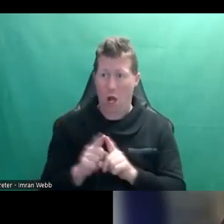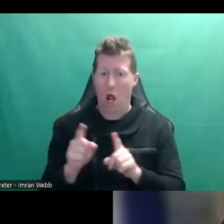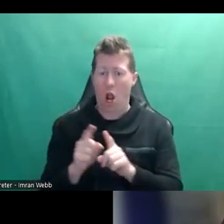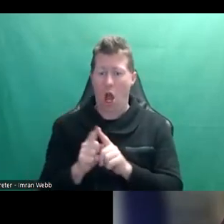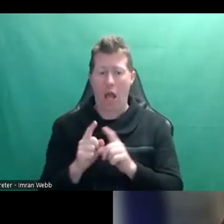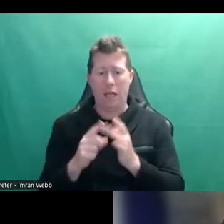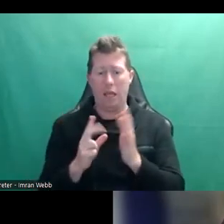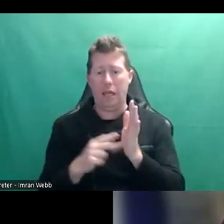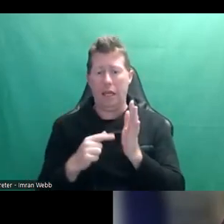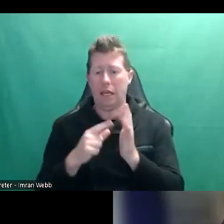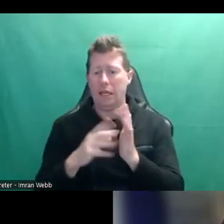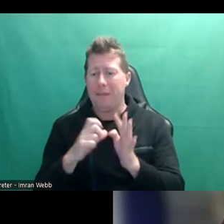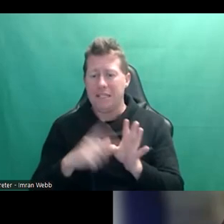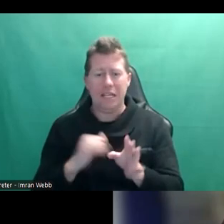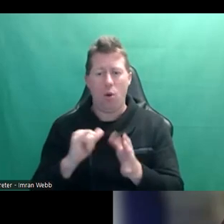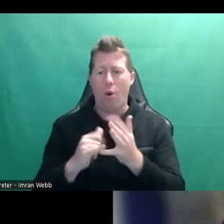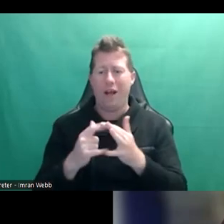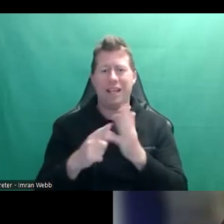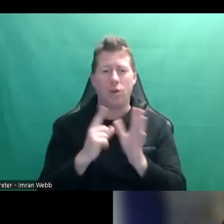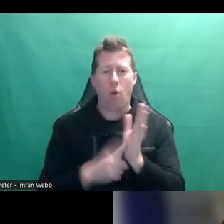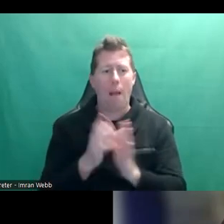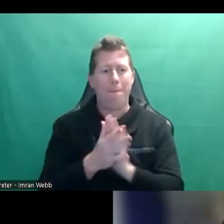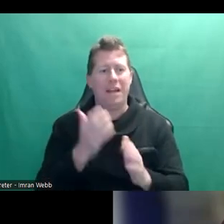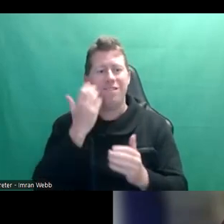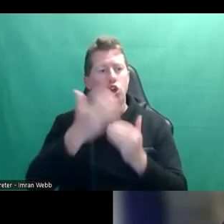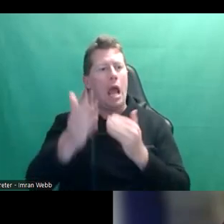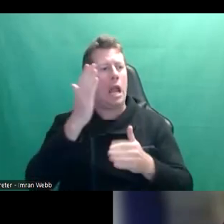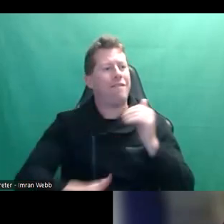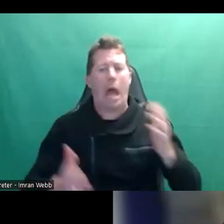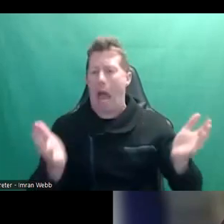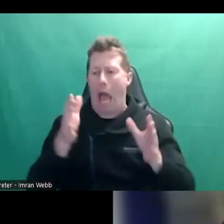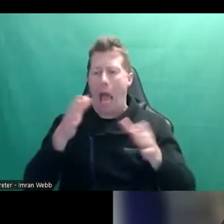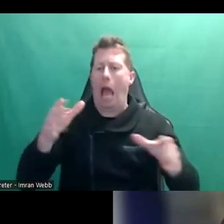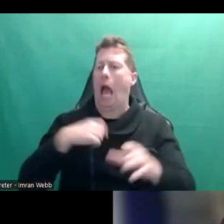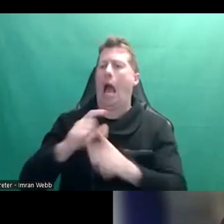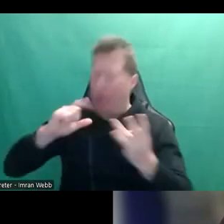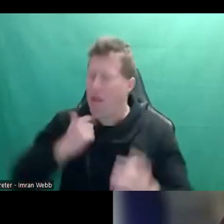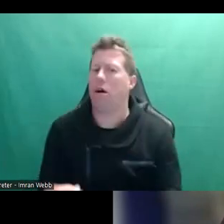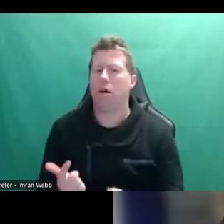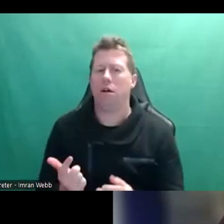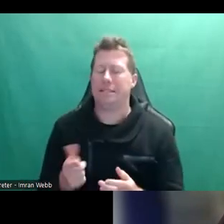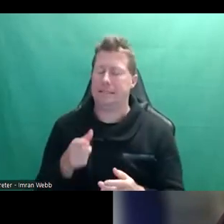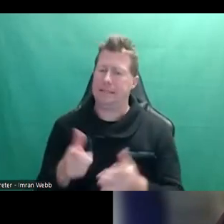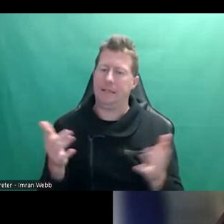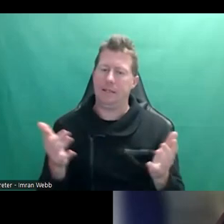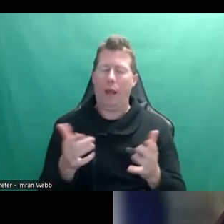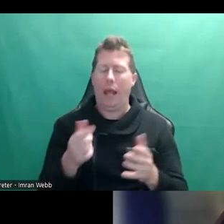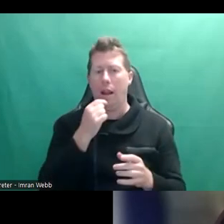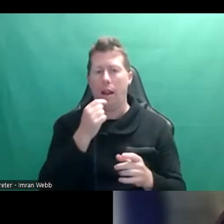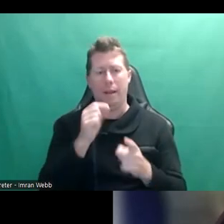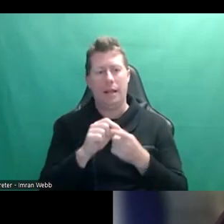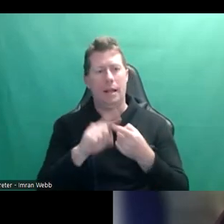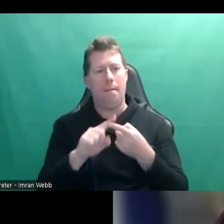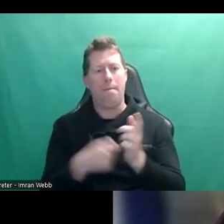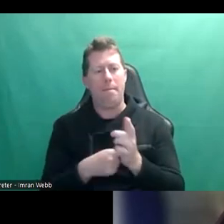intimacy adventure, the opportunity may never present itself. So those are kinds of elements to peer pressure that present